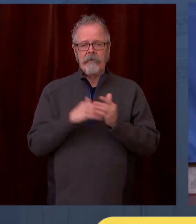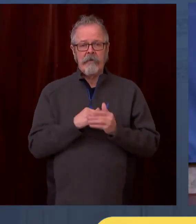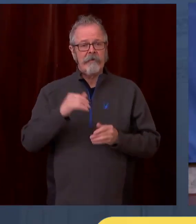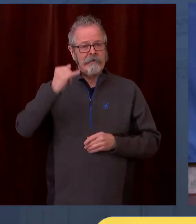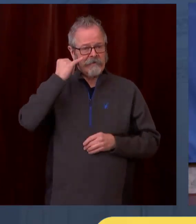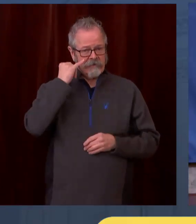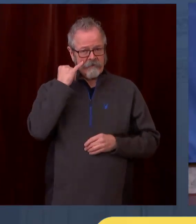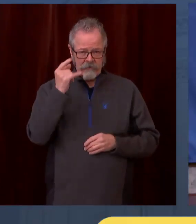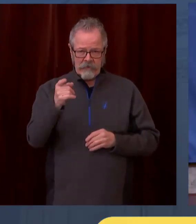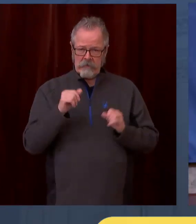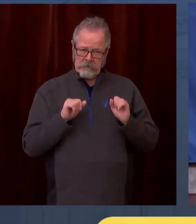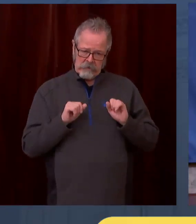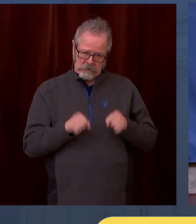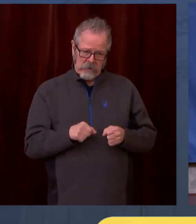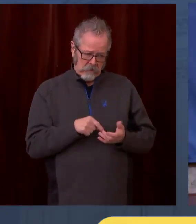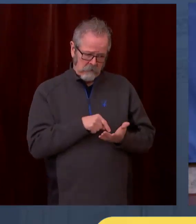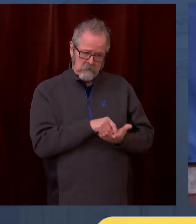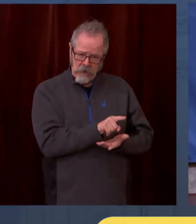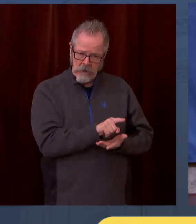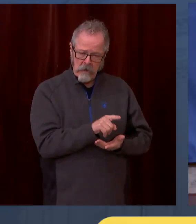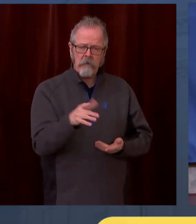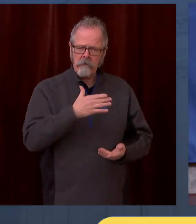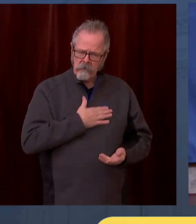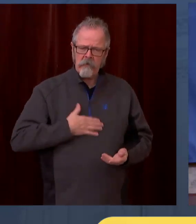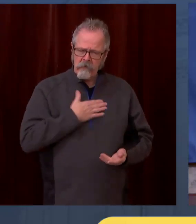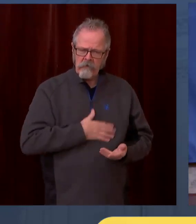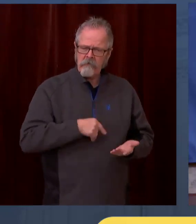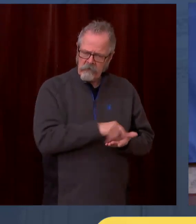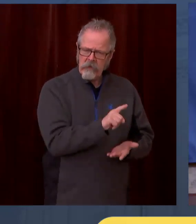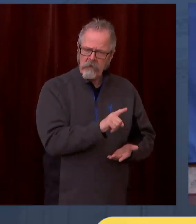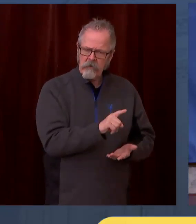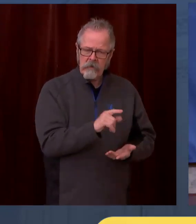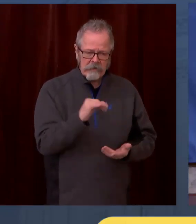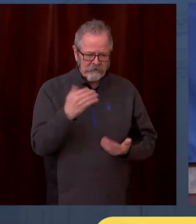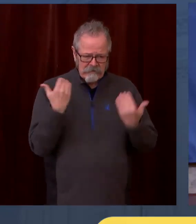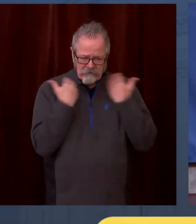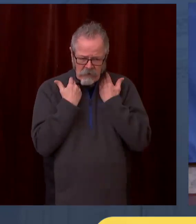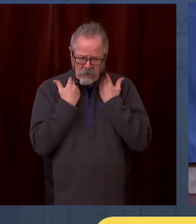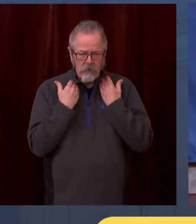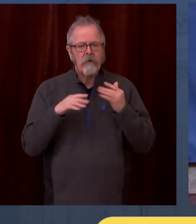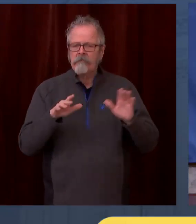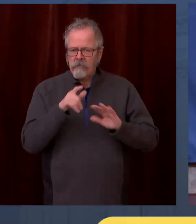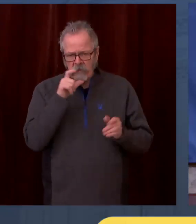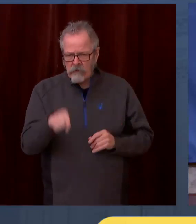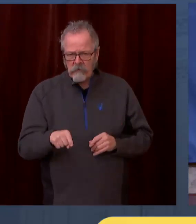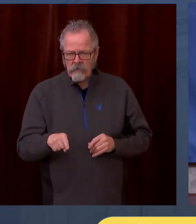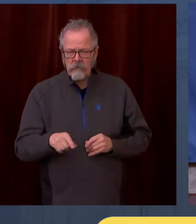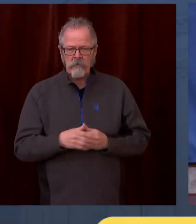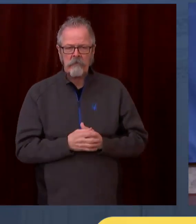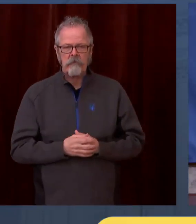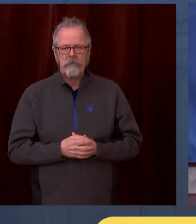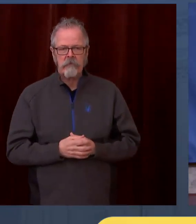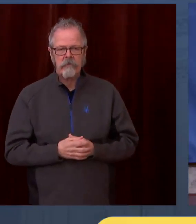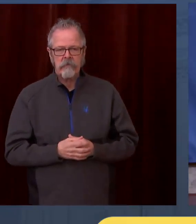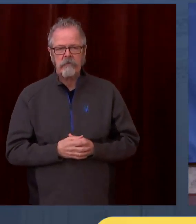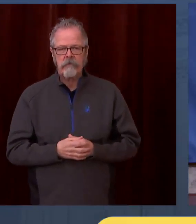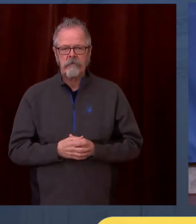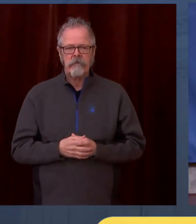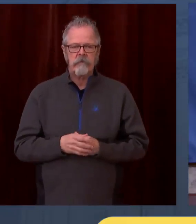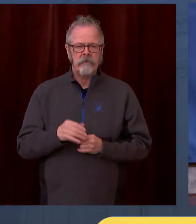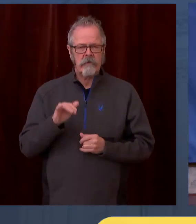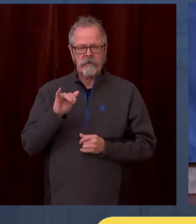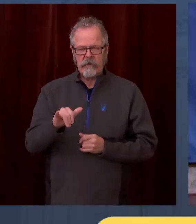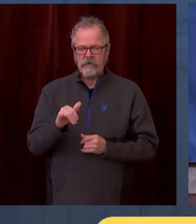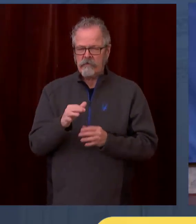and we know who they would be in some very dire situations without this moratorium. I'm also